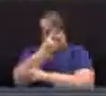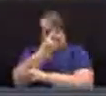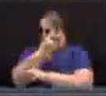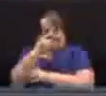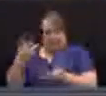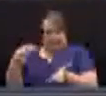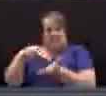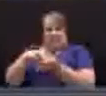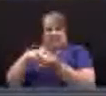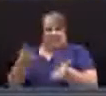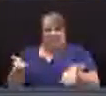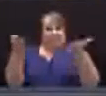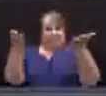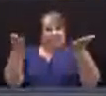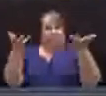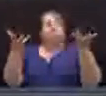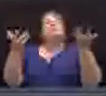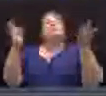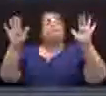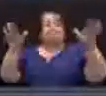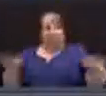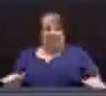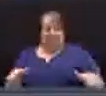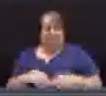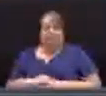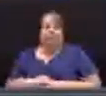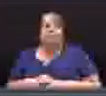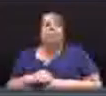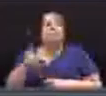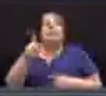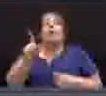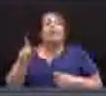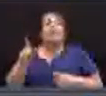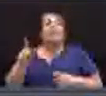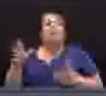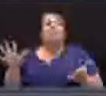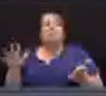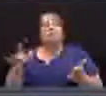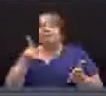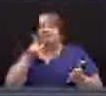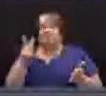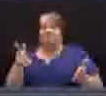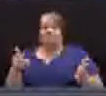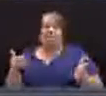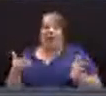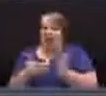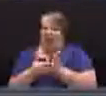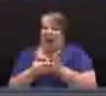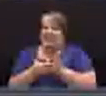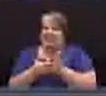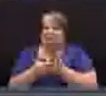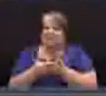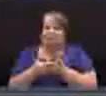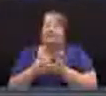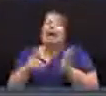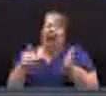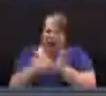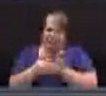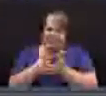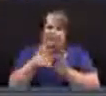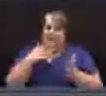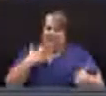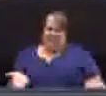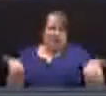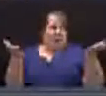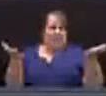You may be seated. All those opposed to the ruling of the chair, please rise.